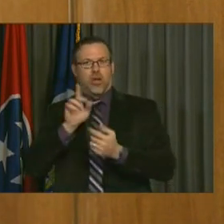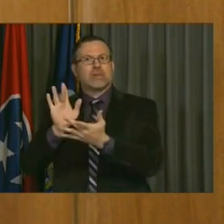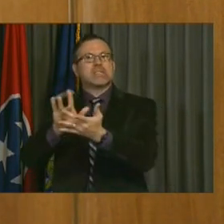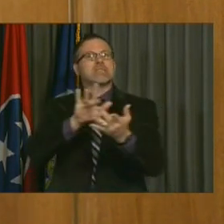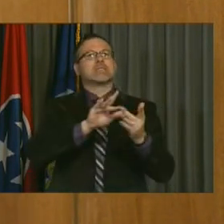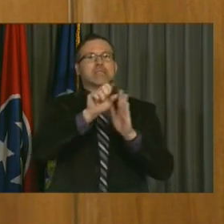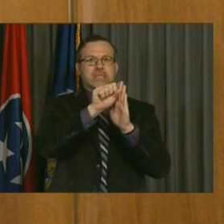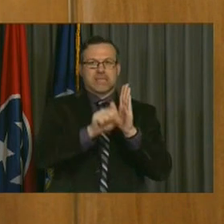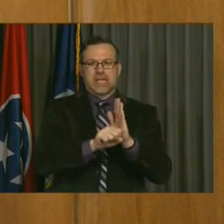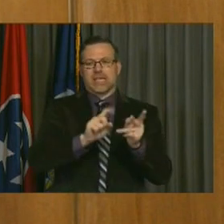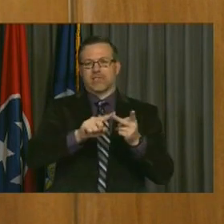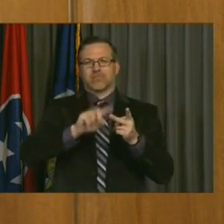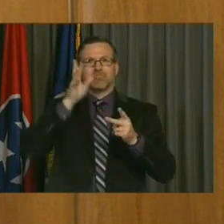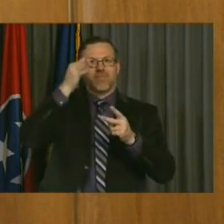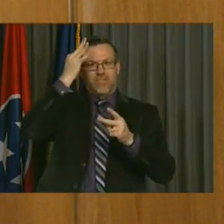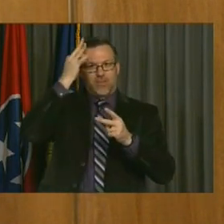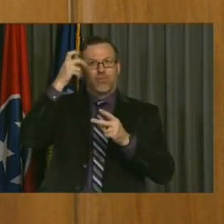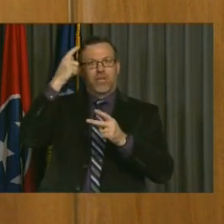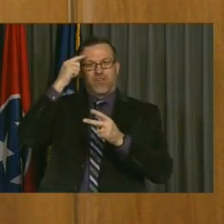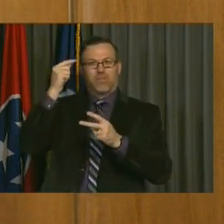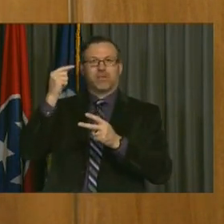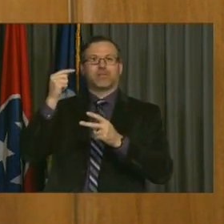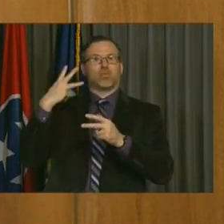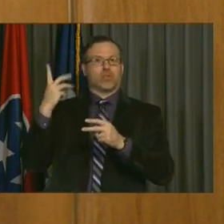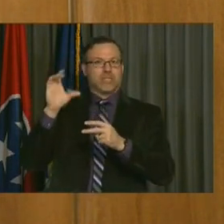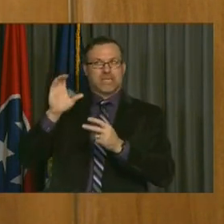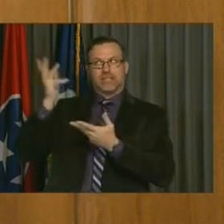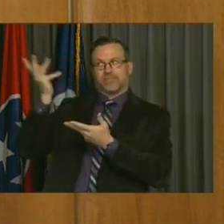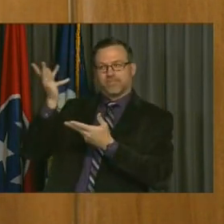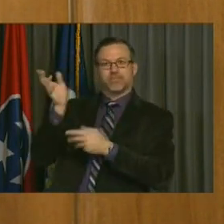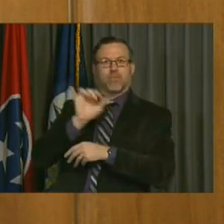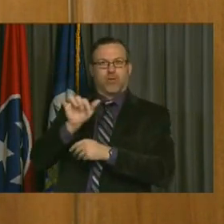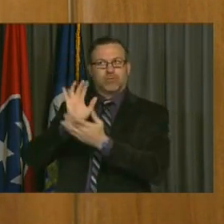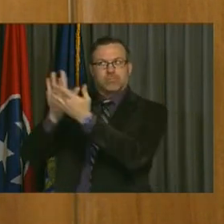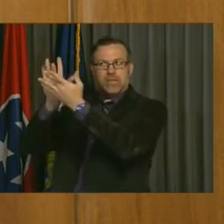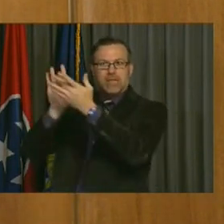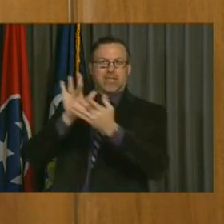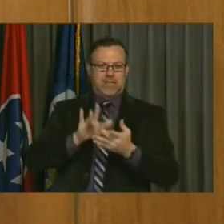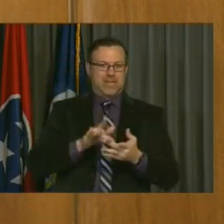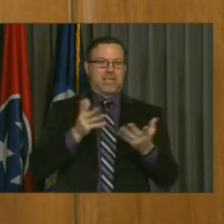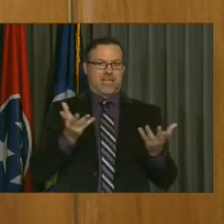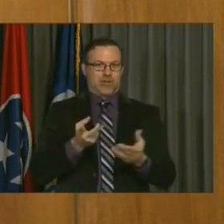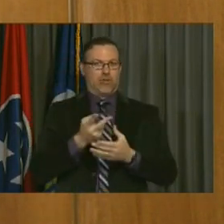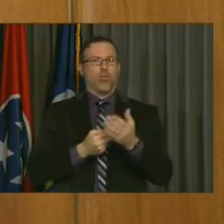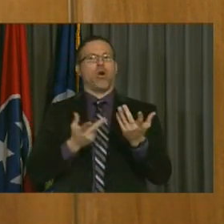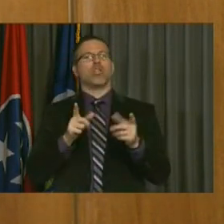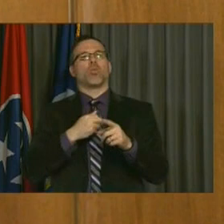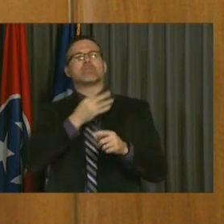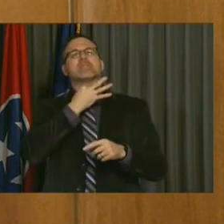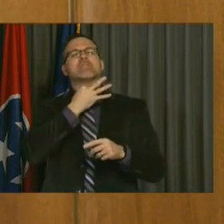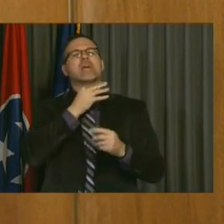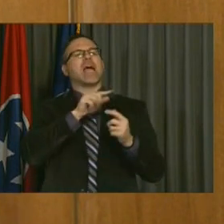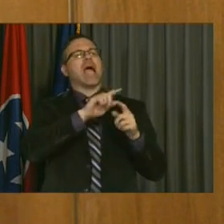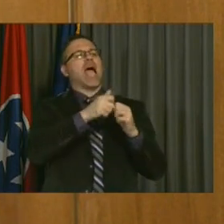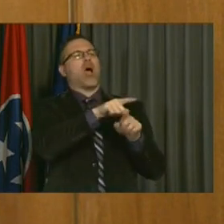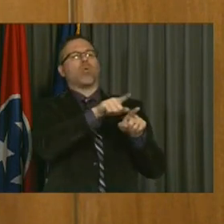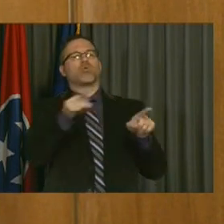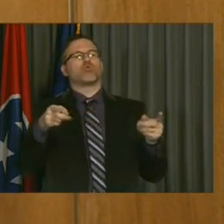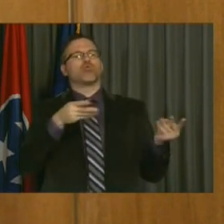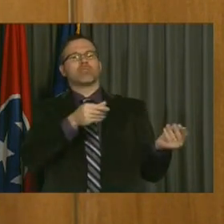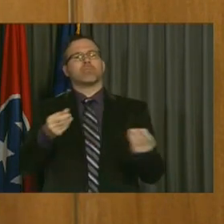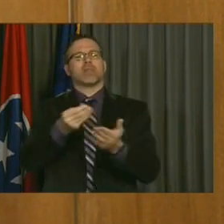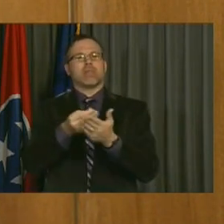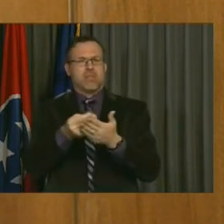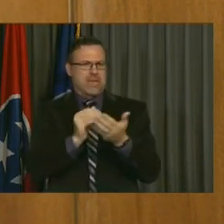authorities. We are also investigating how other cities are planning to use the CARES Act funding. We will take all